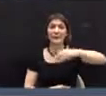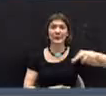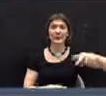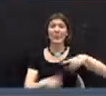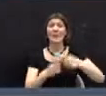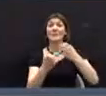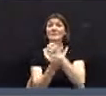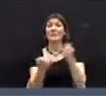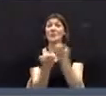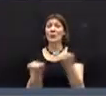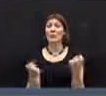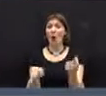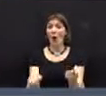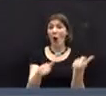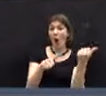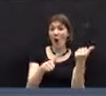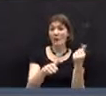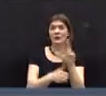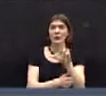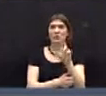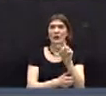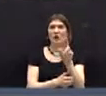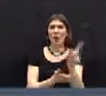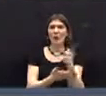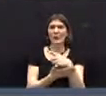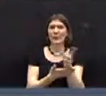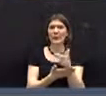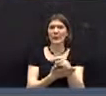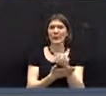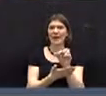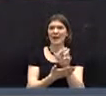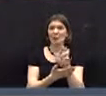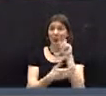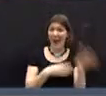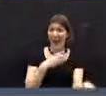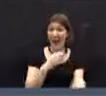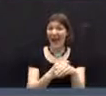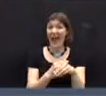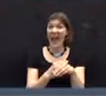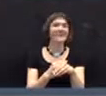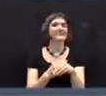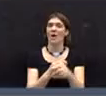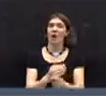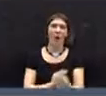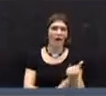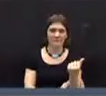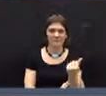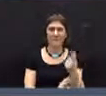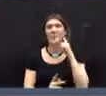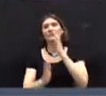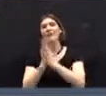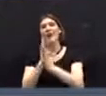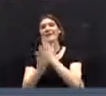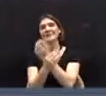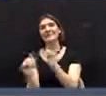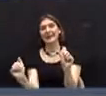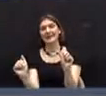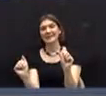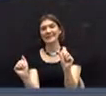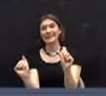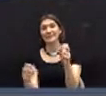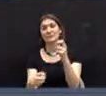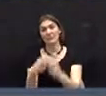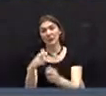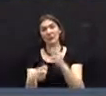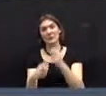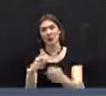equipment, a radar detector, that we had decided to add to the budget. Given the traffic safety issues that